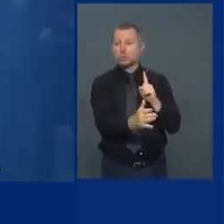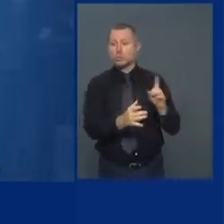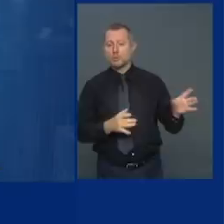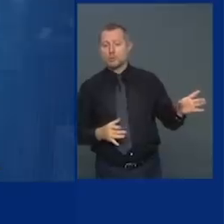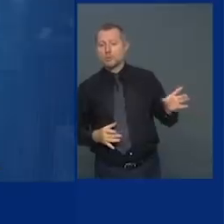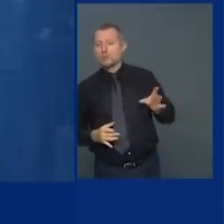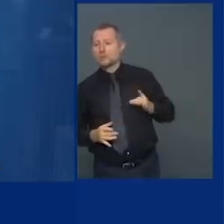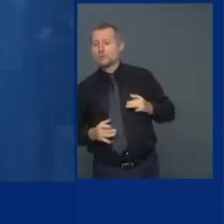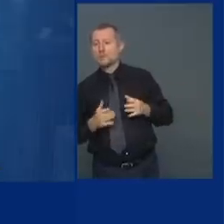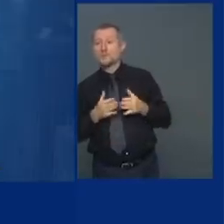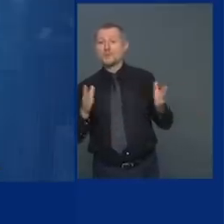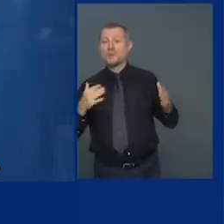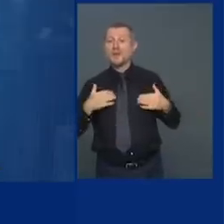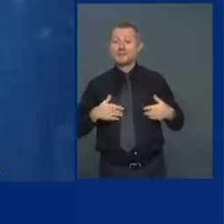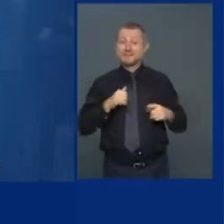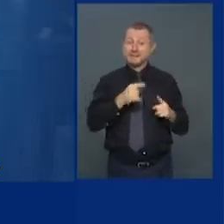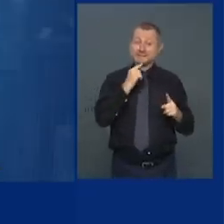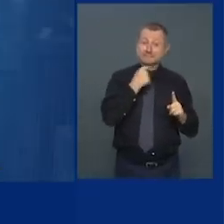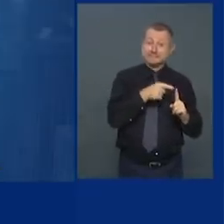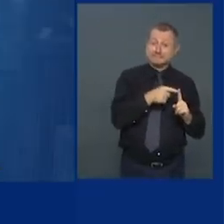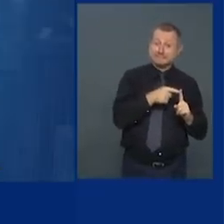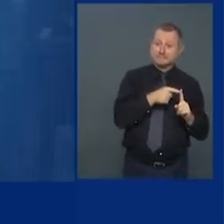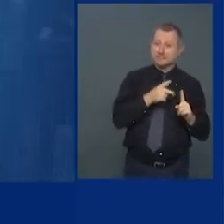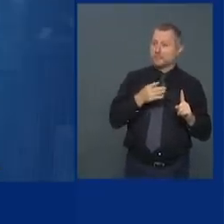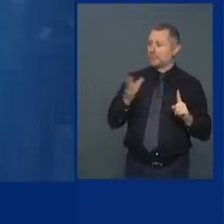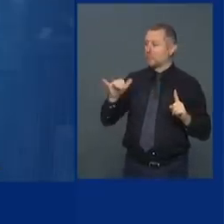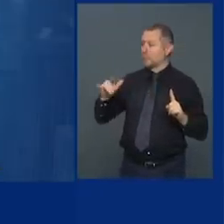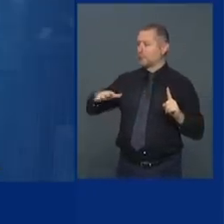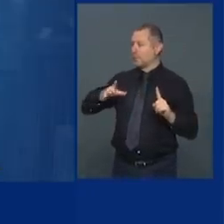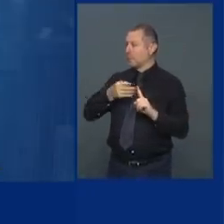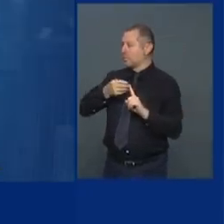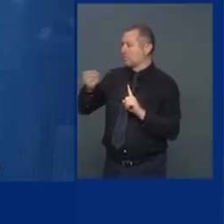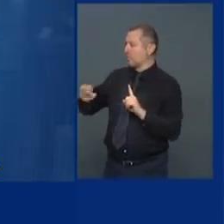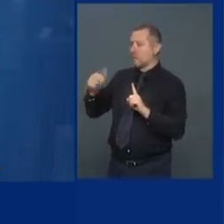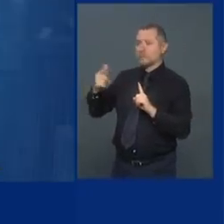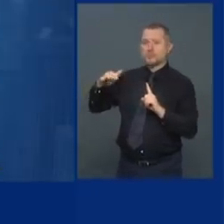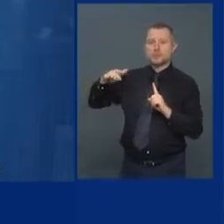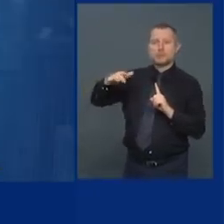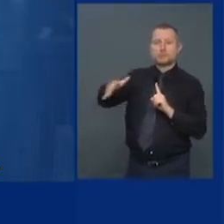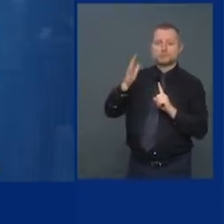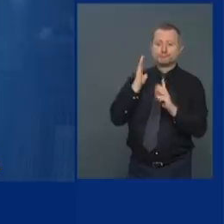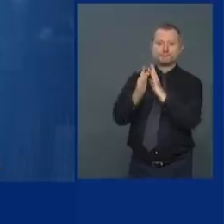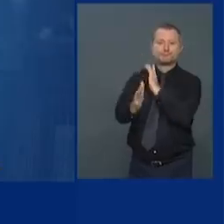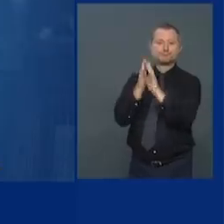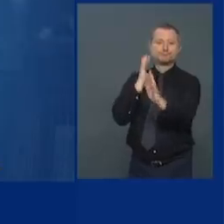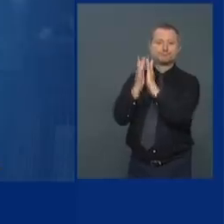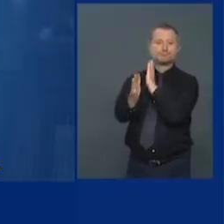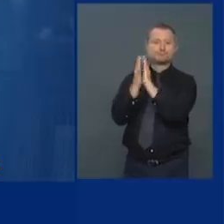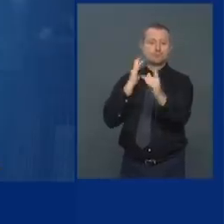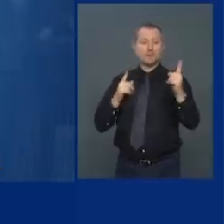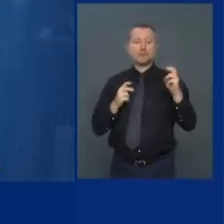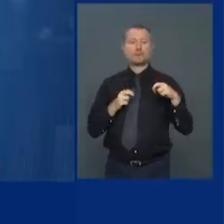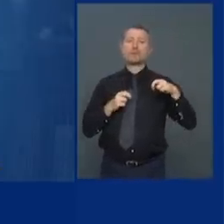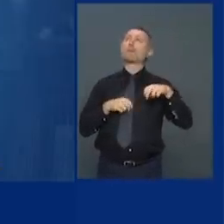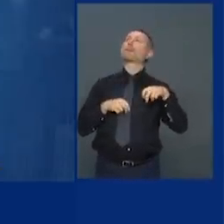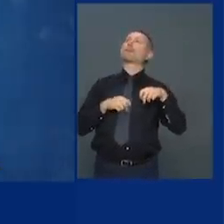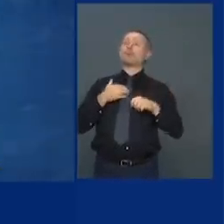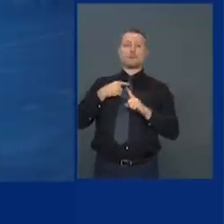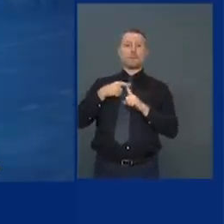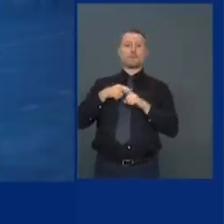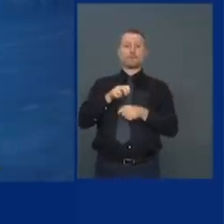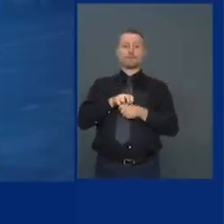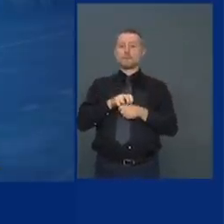homeless person and also for all New Yorkers who are walking past that person so there's no reason for it